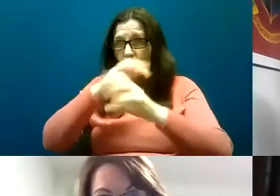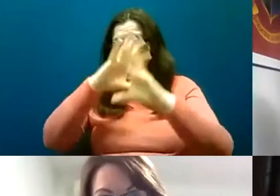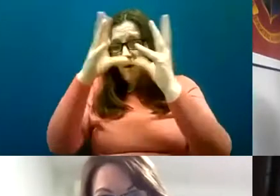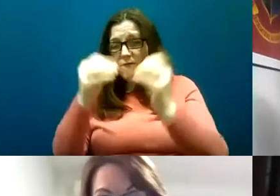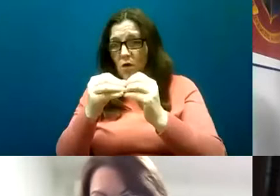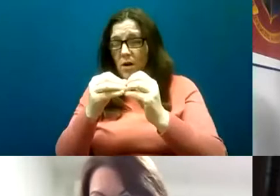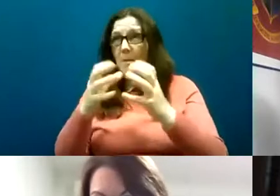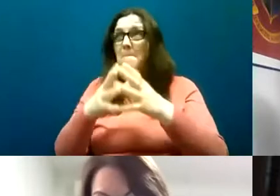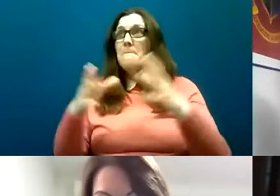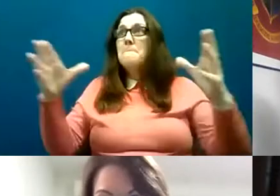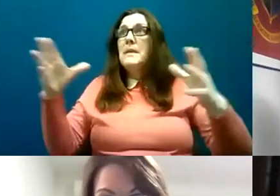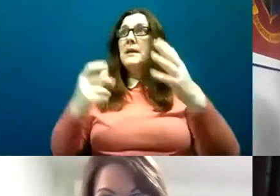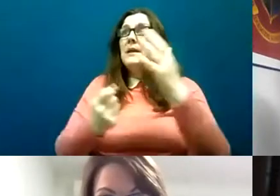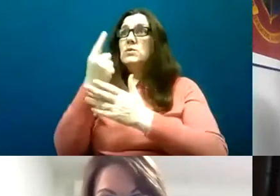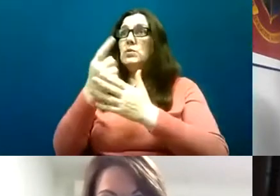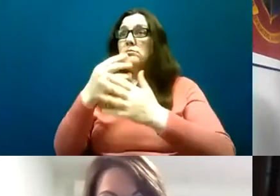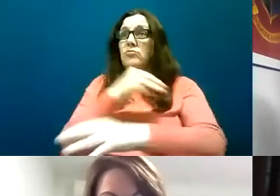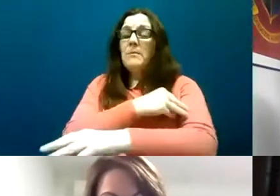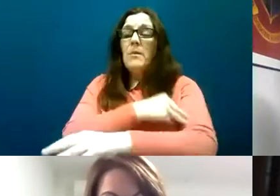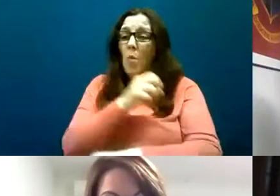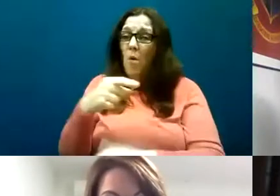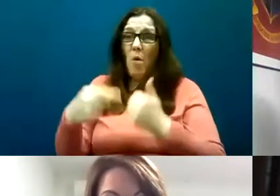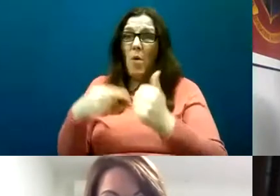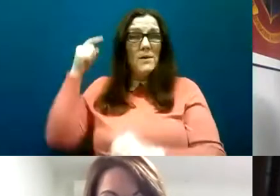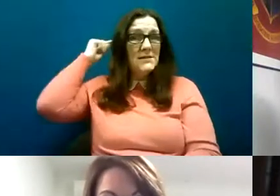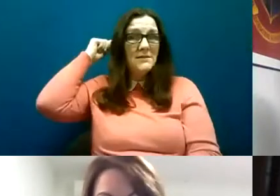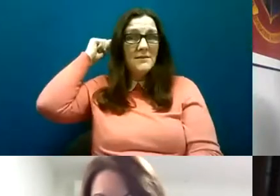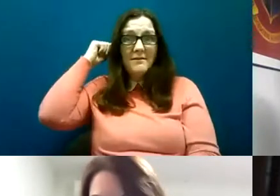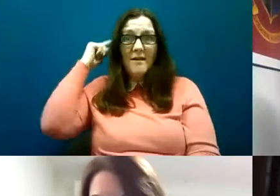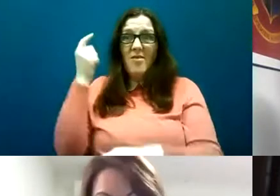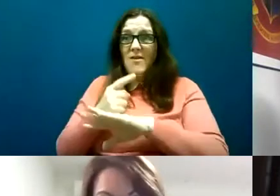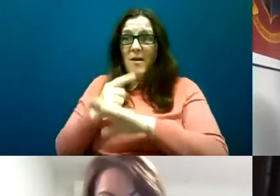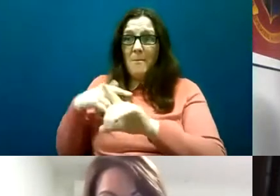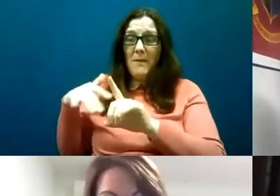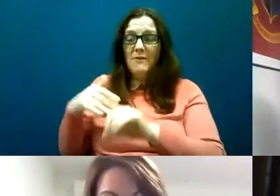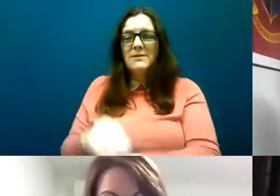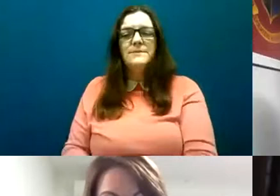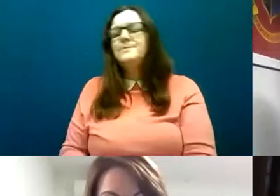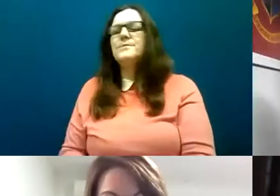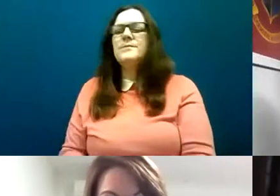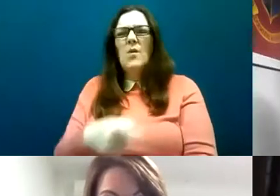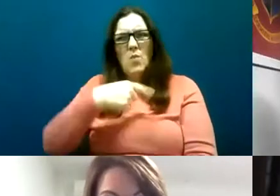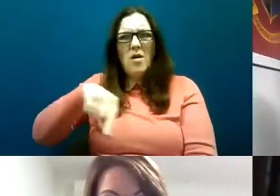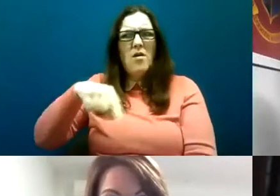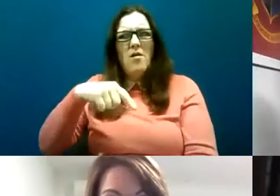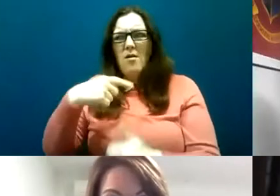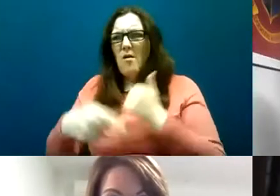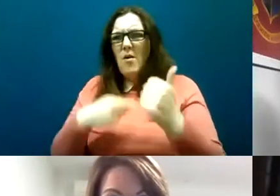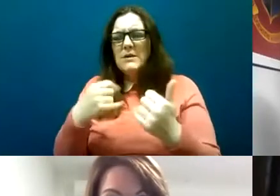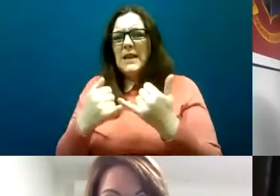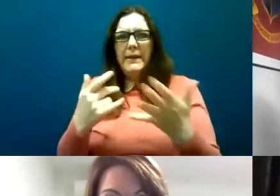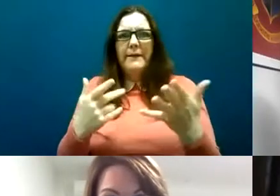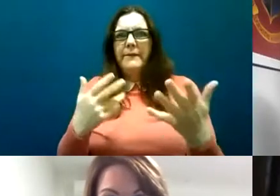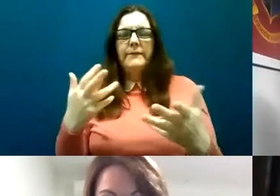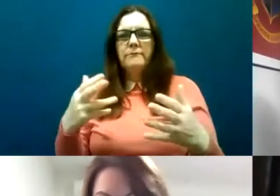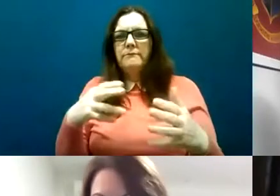something that you're always working on in the background yeah absolutely we are kind of always firefighting now disclaimer I